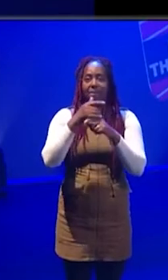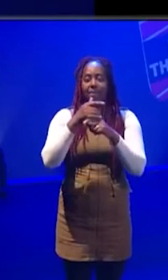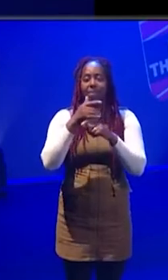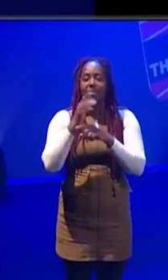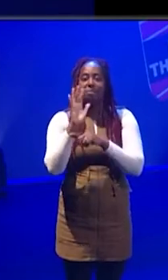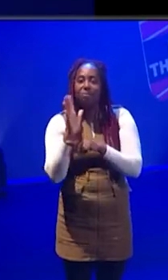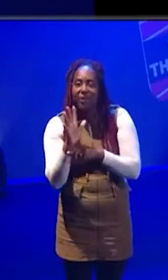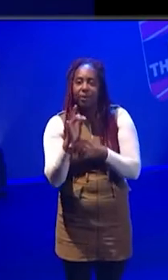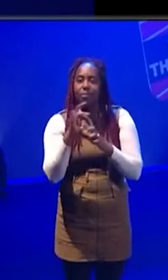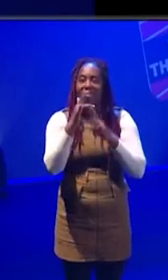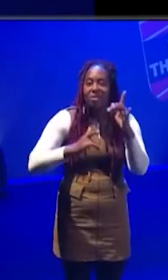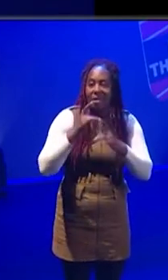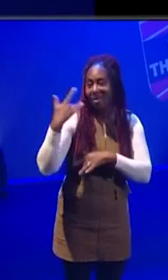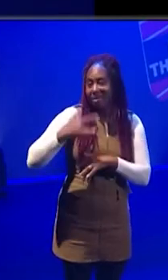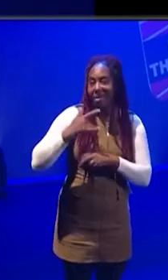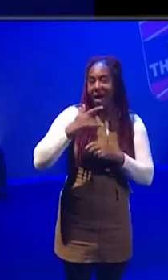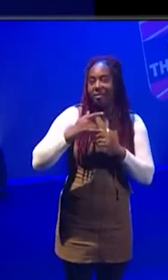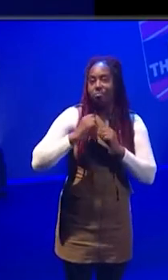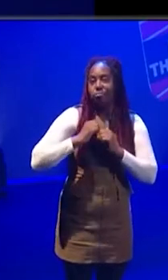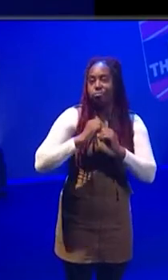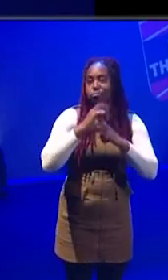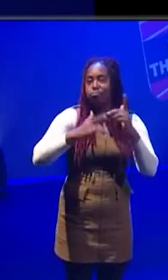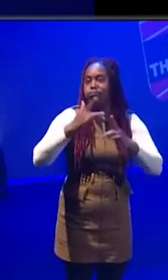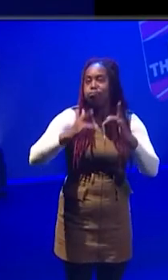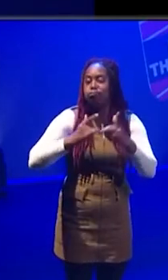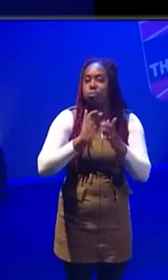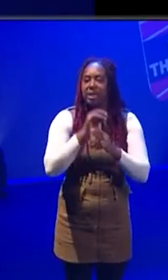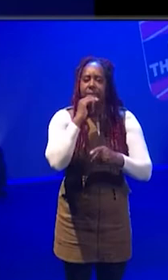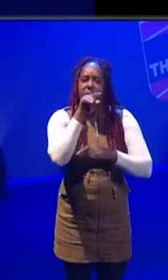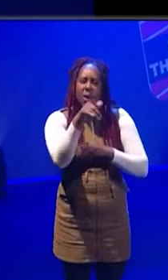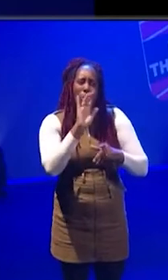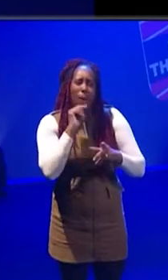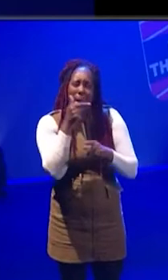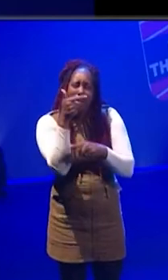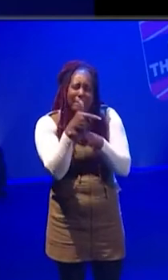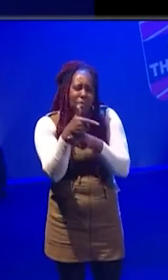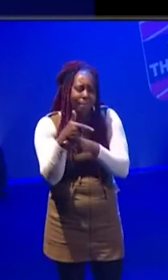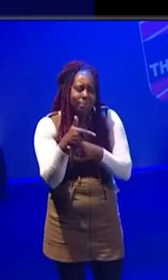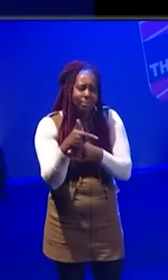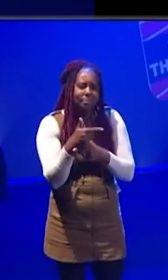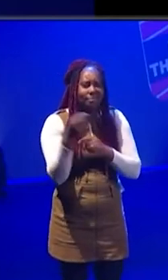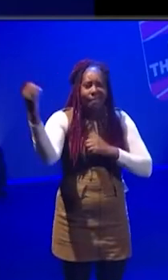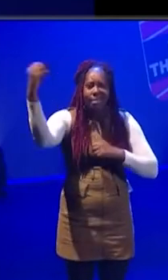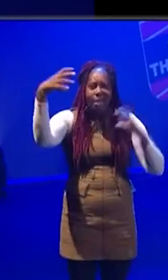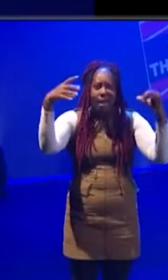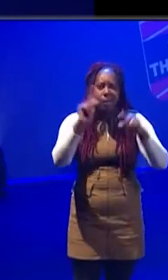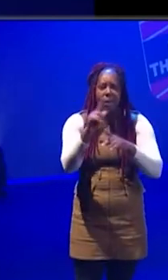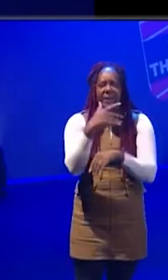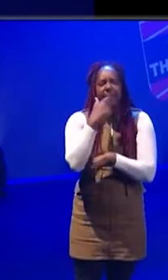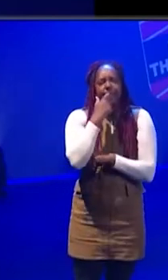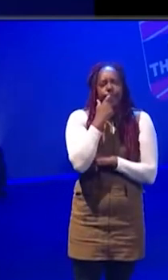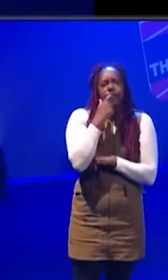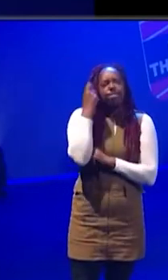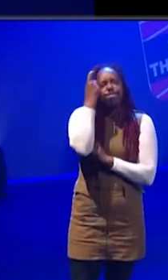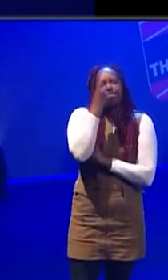live streamed. So actually there was a conversation about lighting for camera. And it's quite strange looking